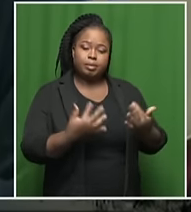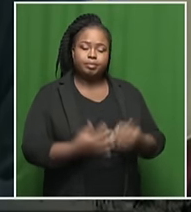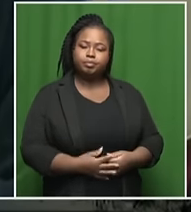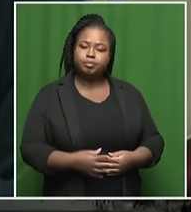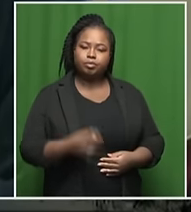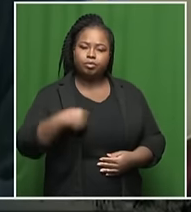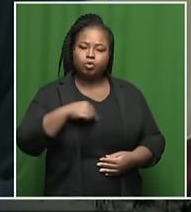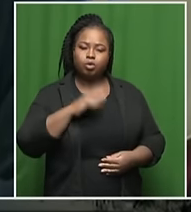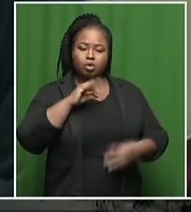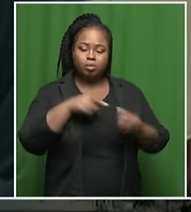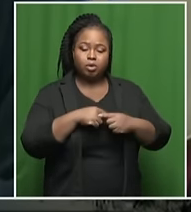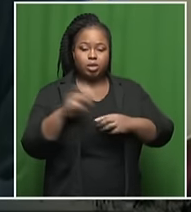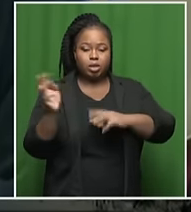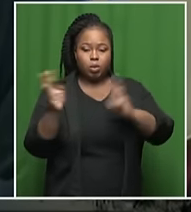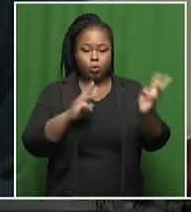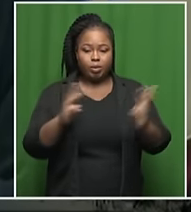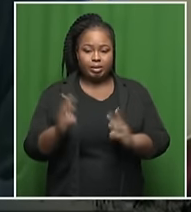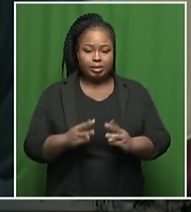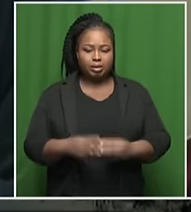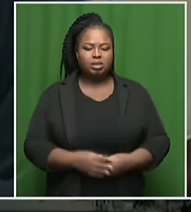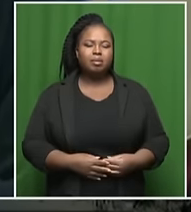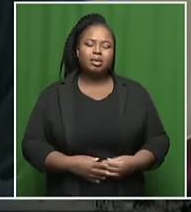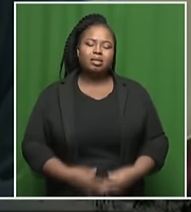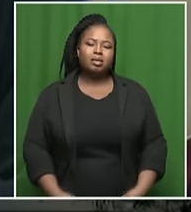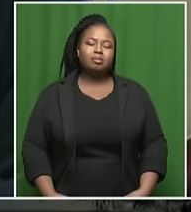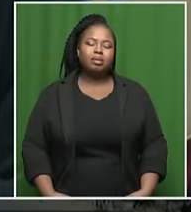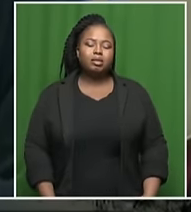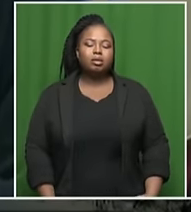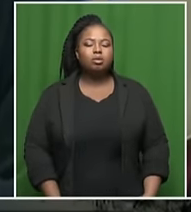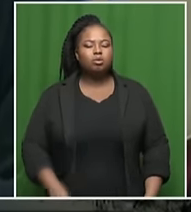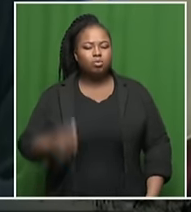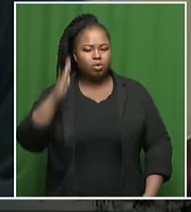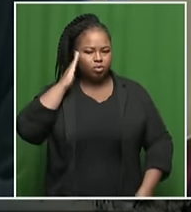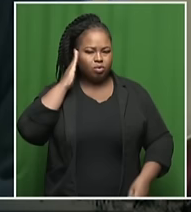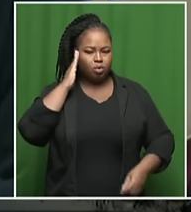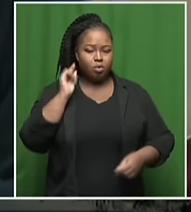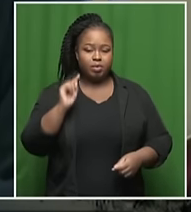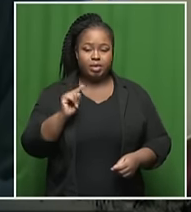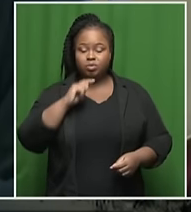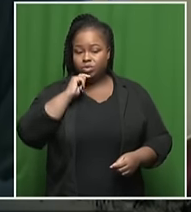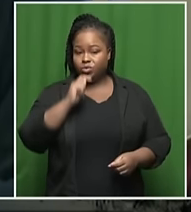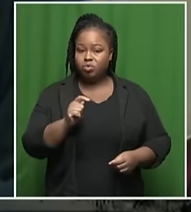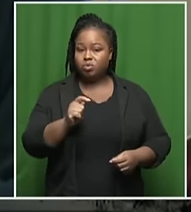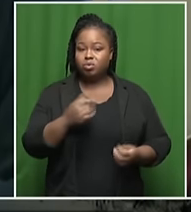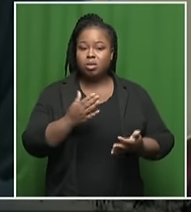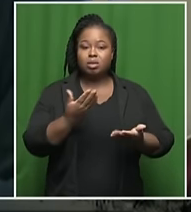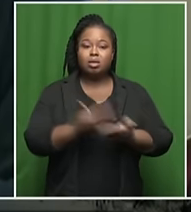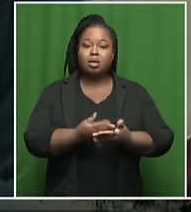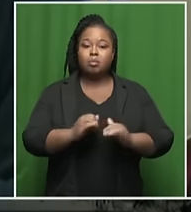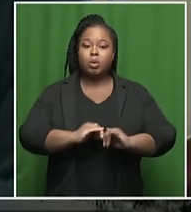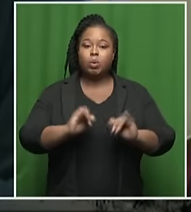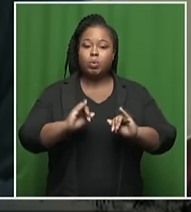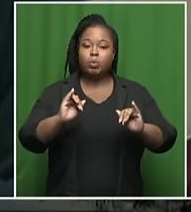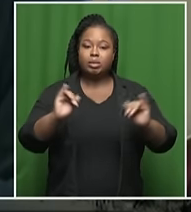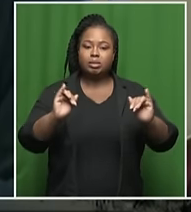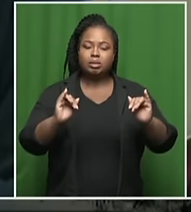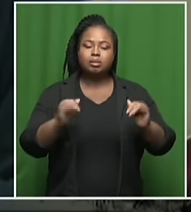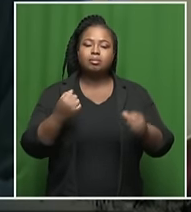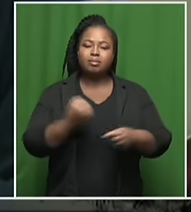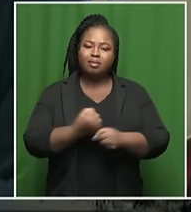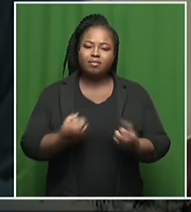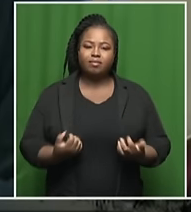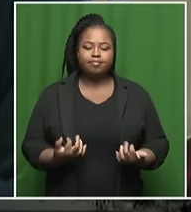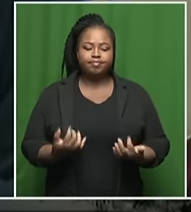about the winds and one can obviously follow how that would exacerbate fire conditions.